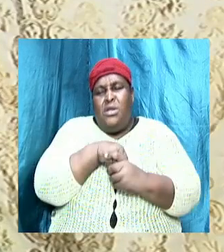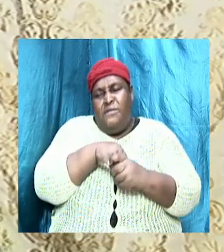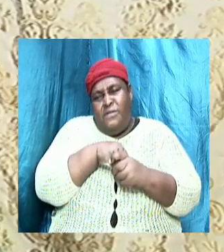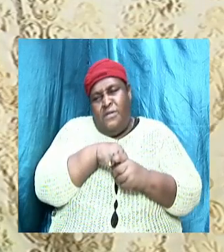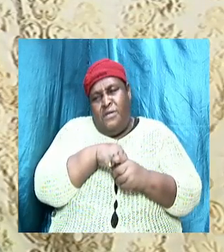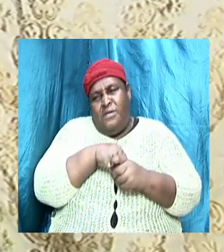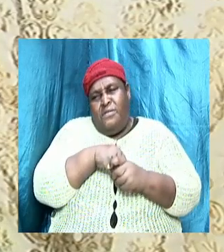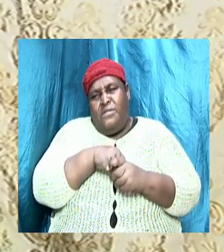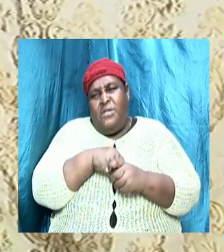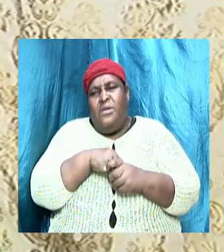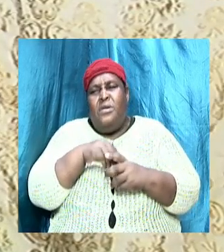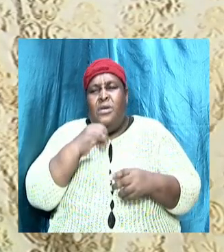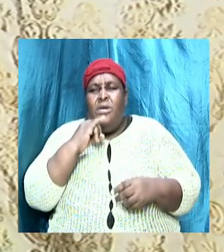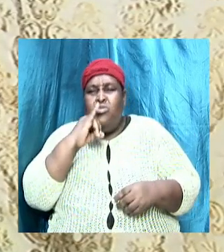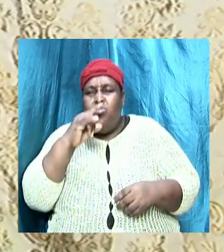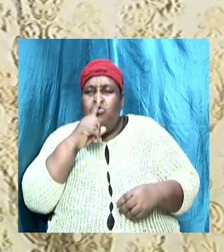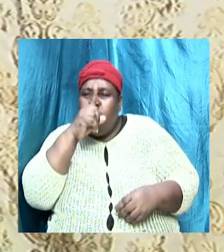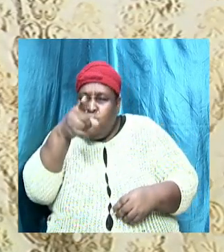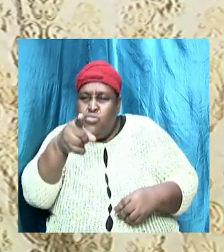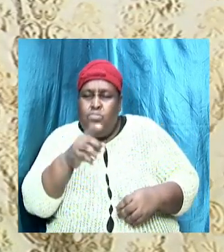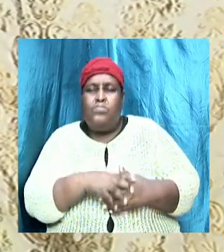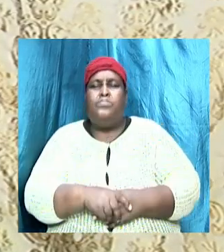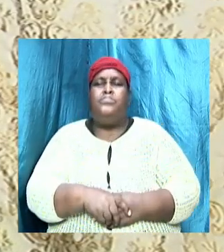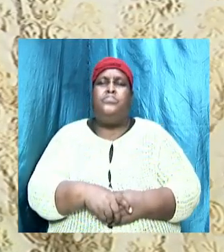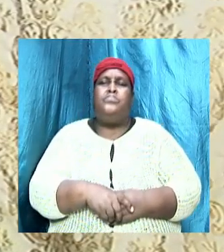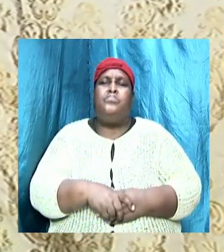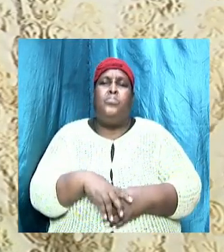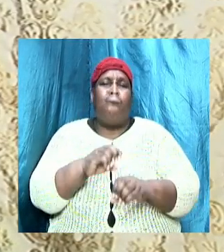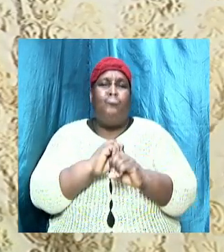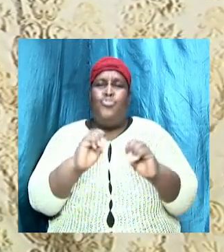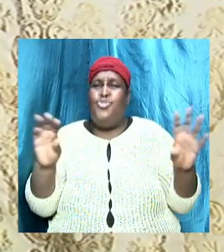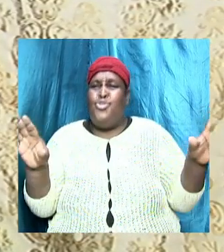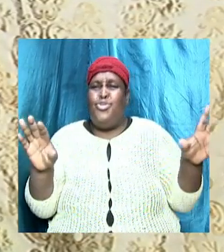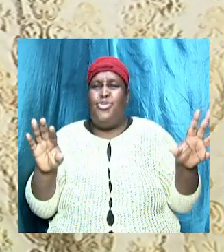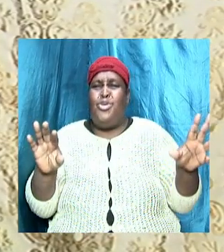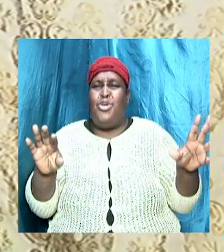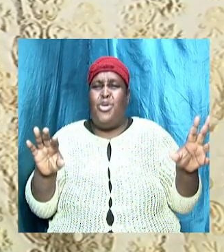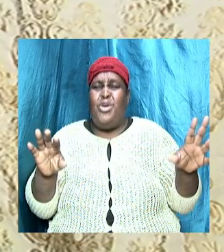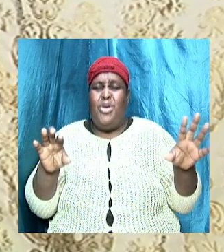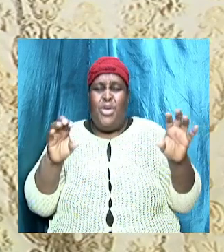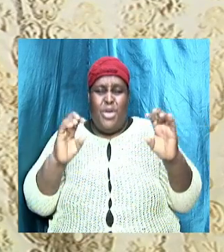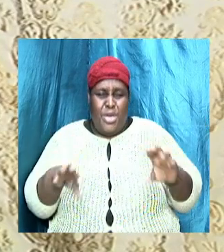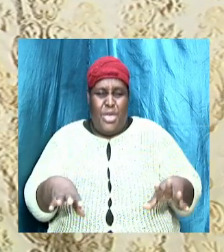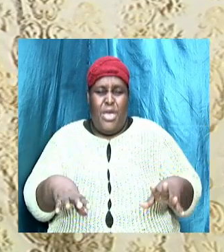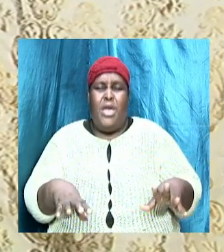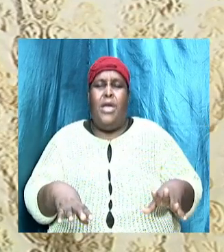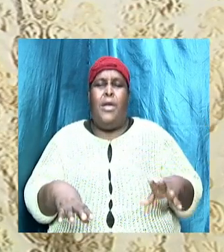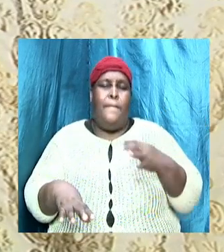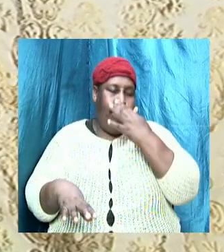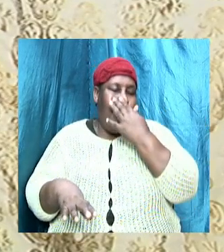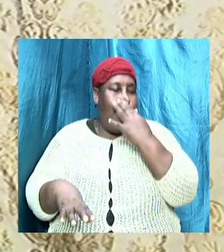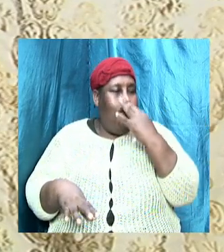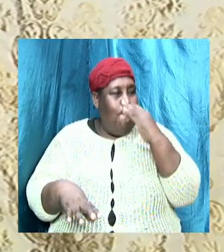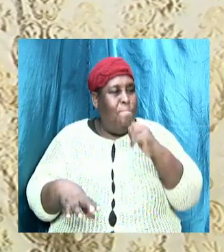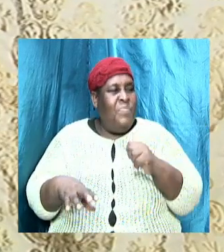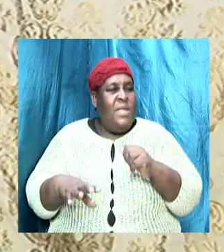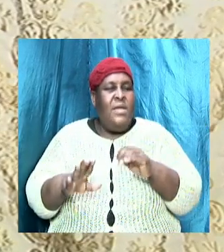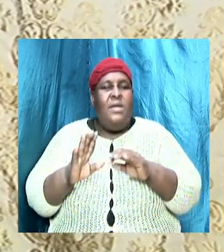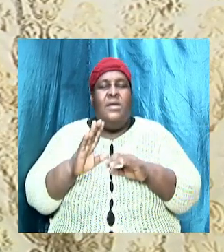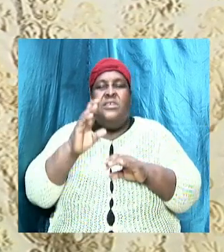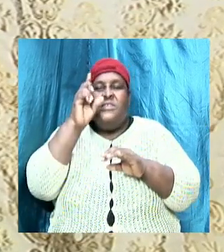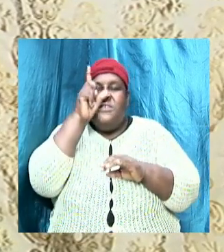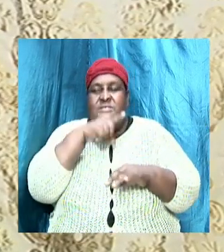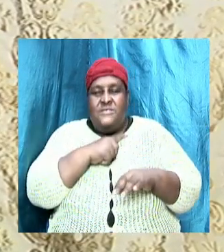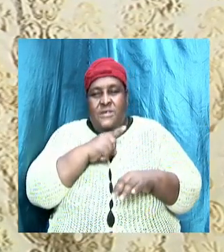is truth, and nothing can draw us away. I wonder how is it that some folks,